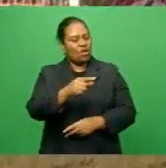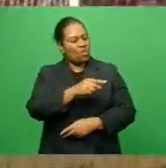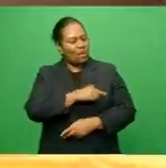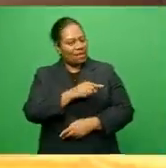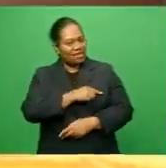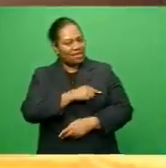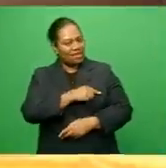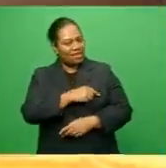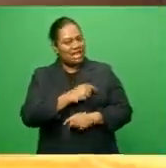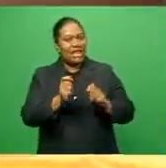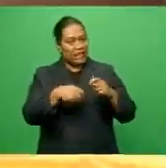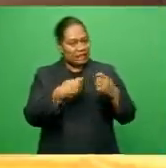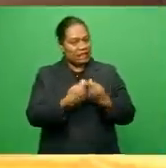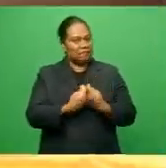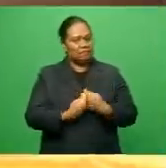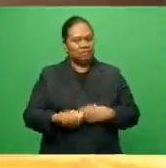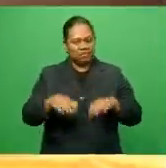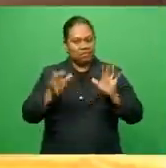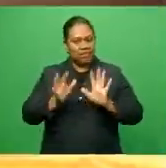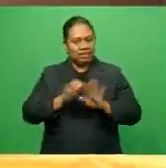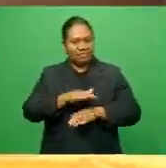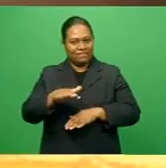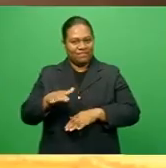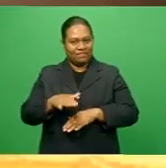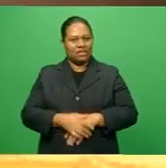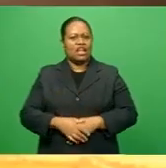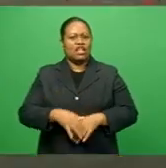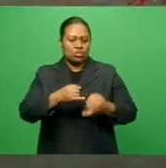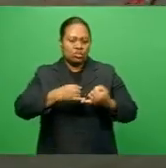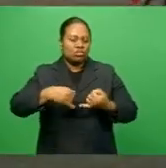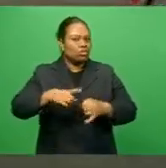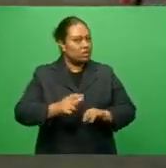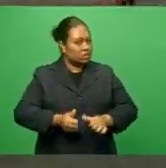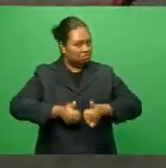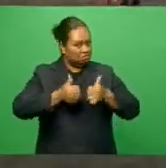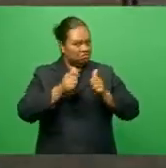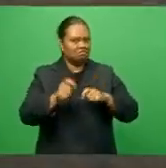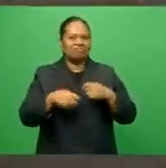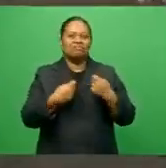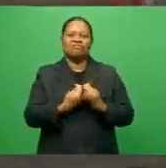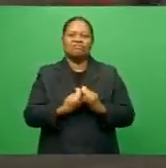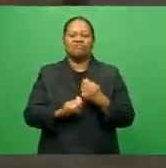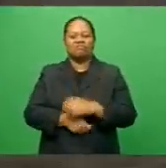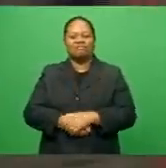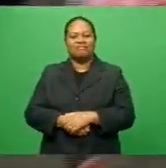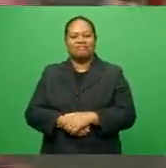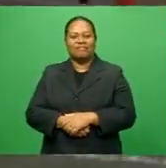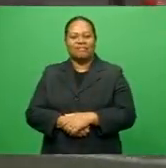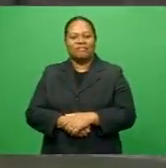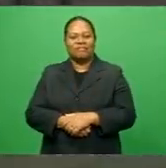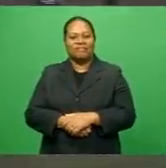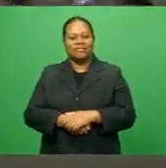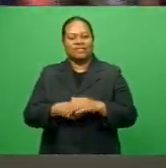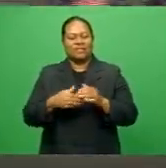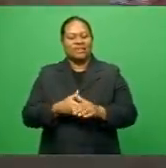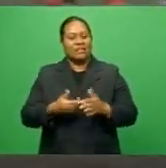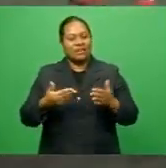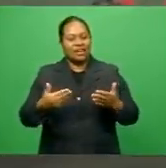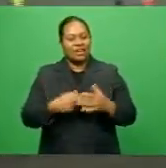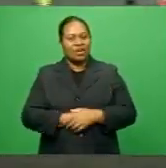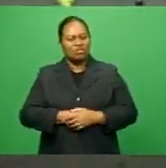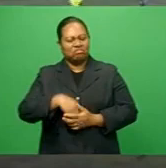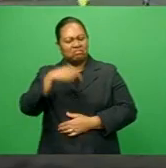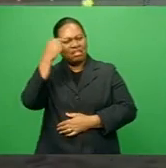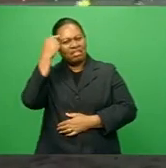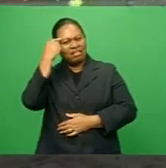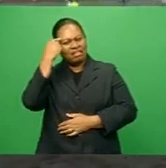them tomorrow. Suva is a good team. Good players. They have a good place. They recently won the league. And I think